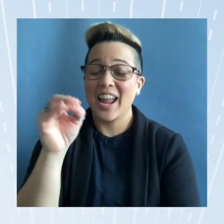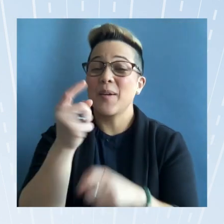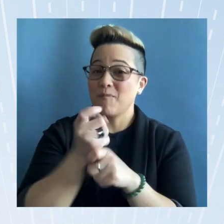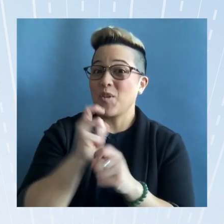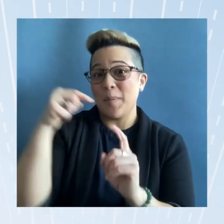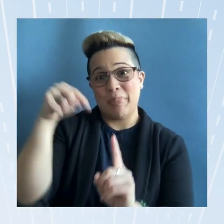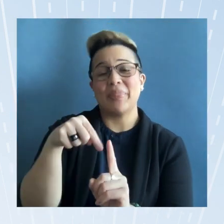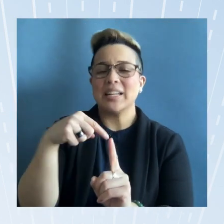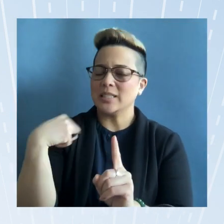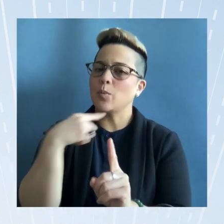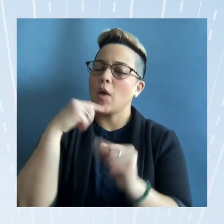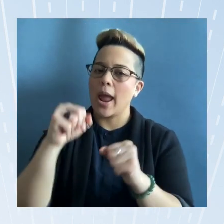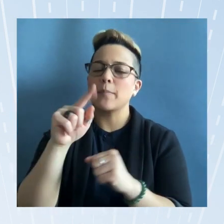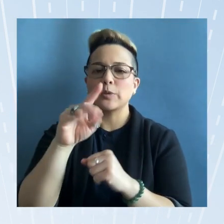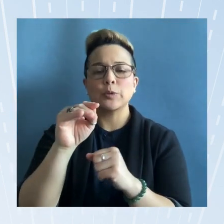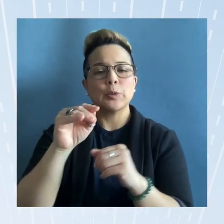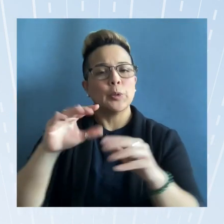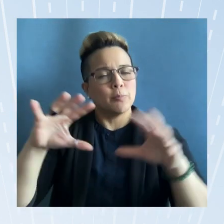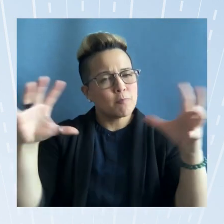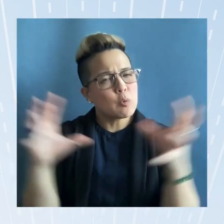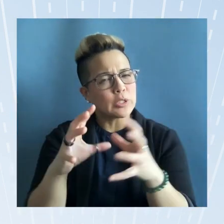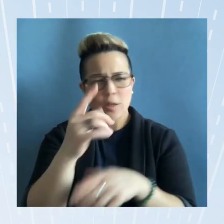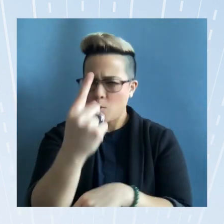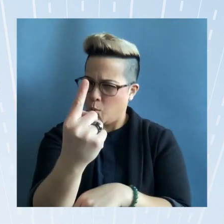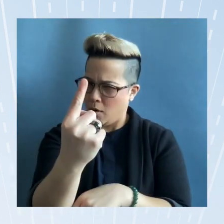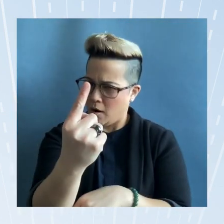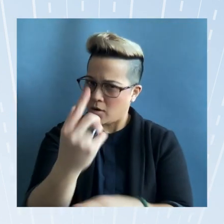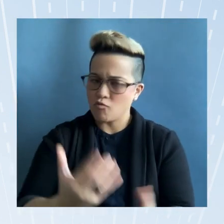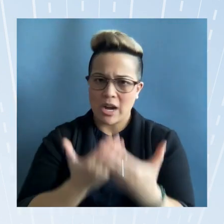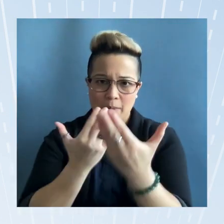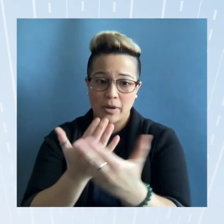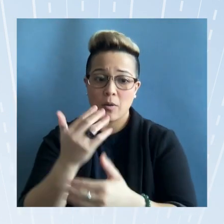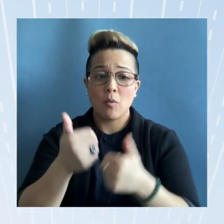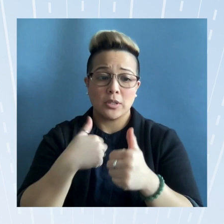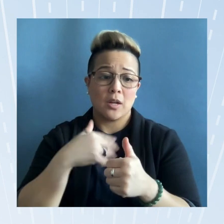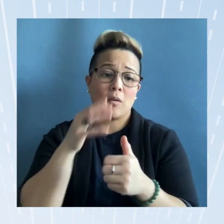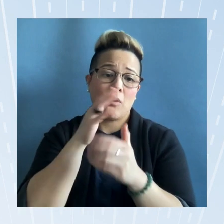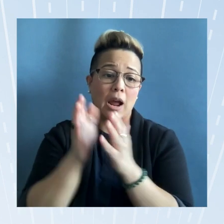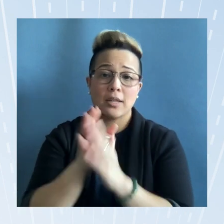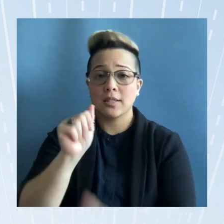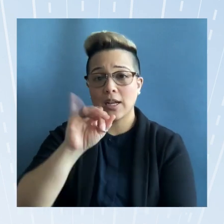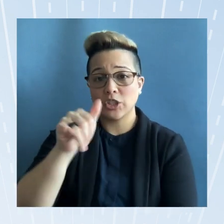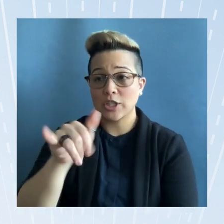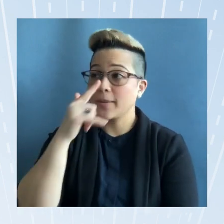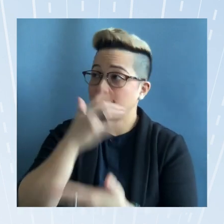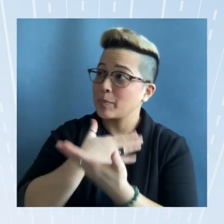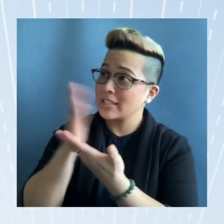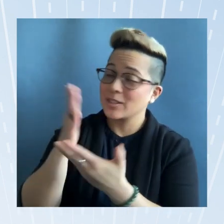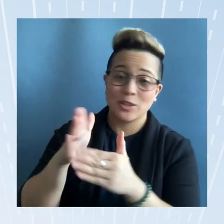we were able to pull together one recommendation which i will ask ajay to present